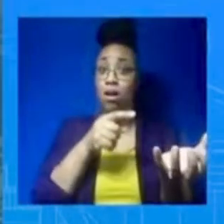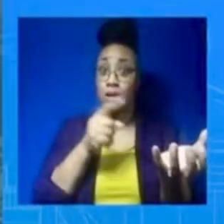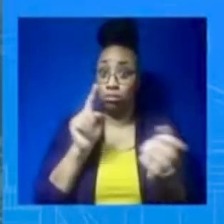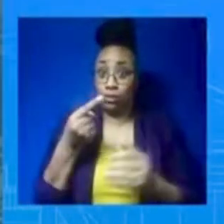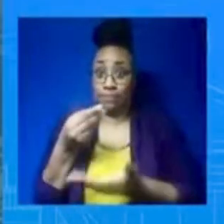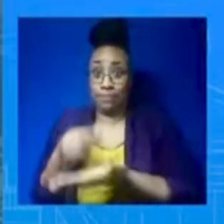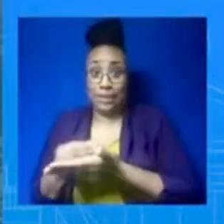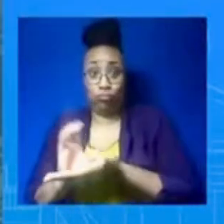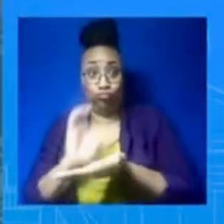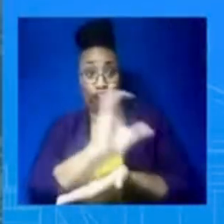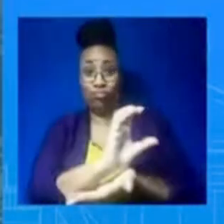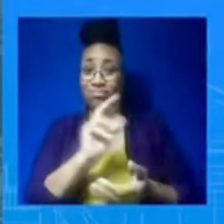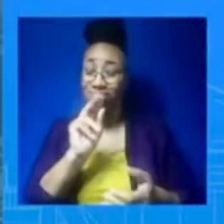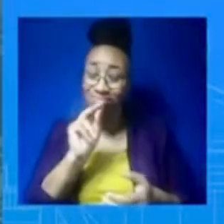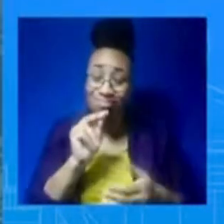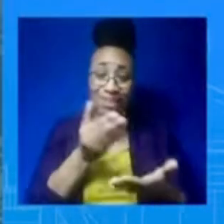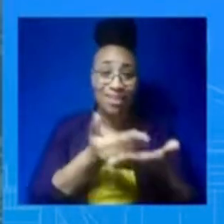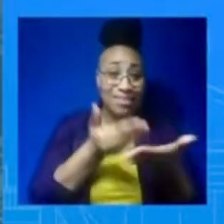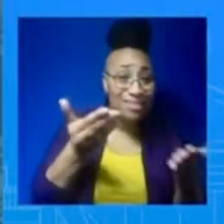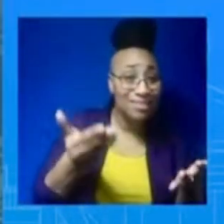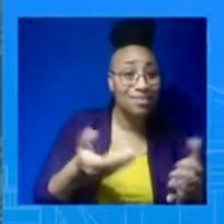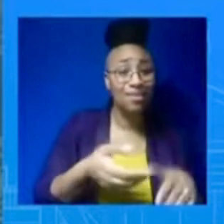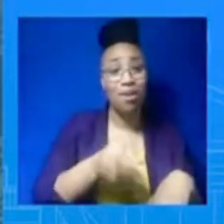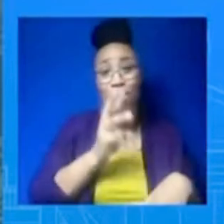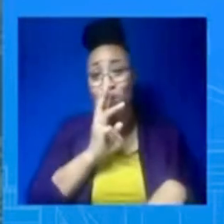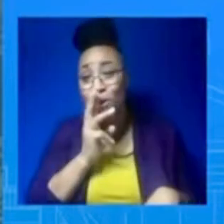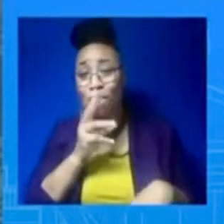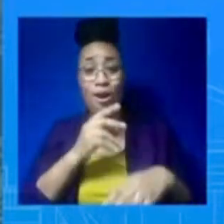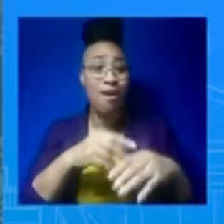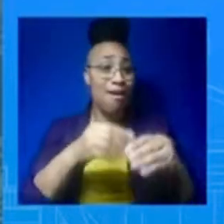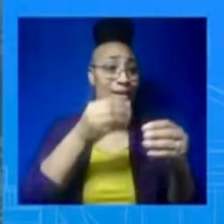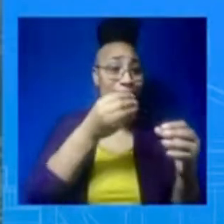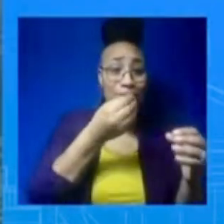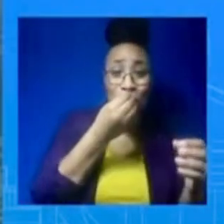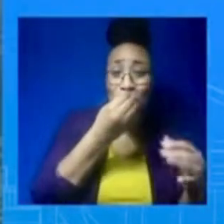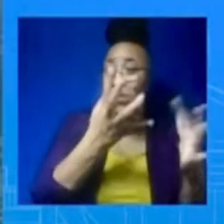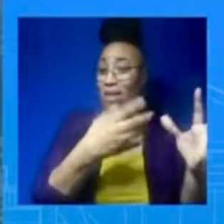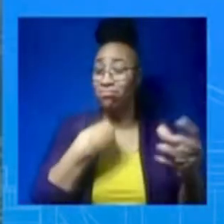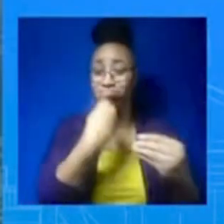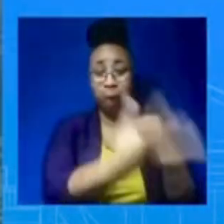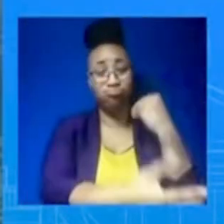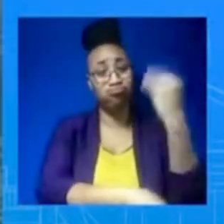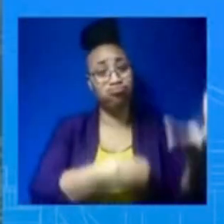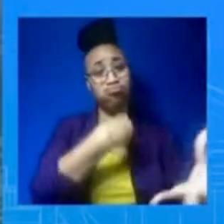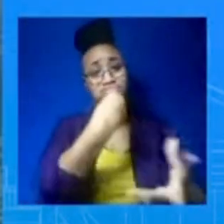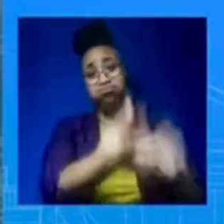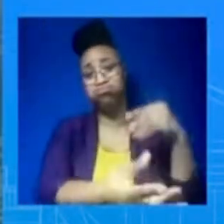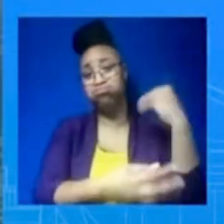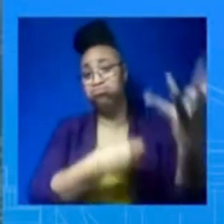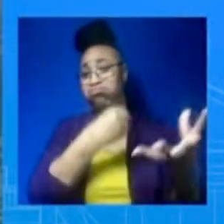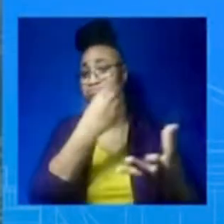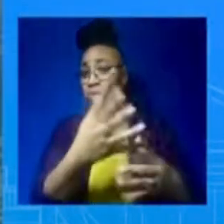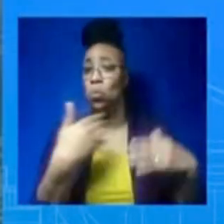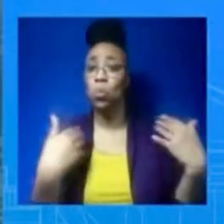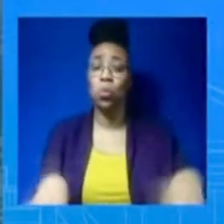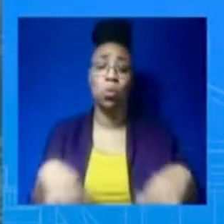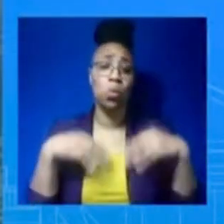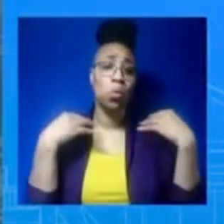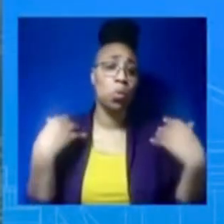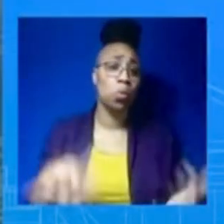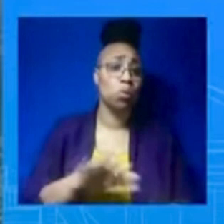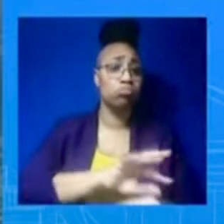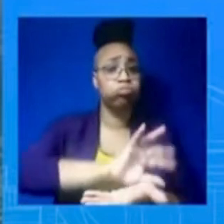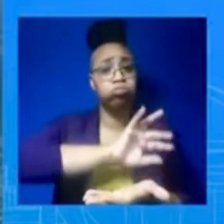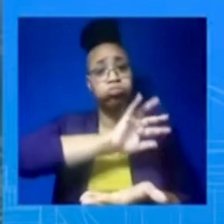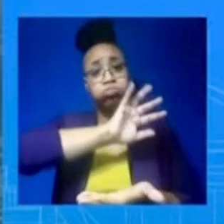So he stands by that. And I can't confirm your other question. You'd have to talk to my colleagues at the Defense Department. I don't have detail on the schedule.